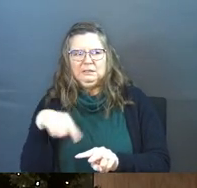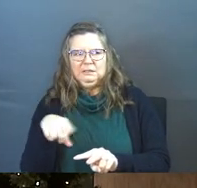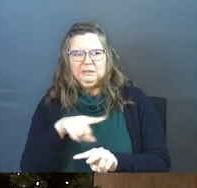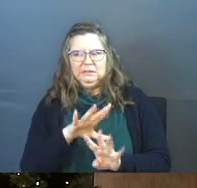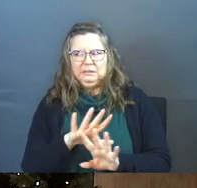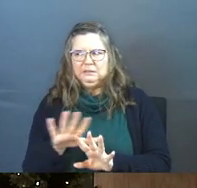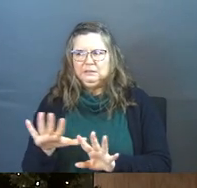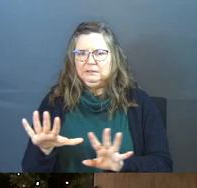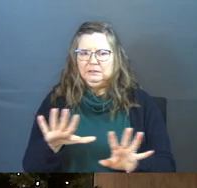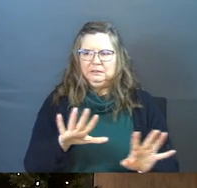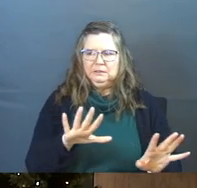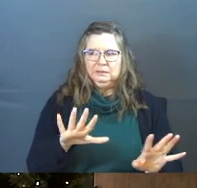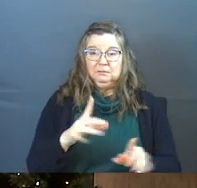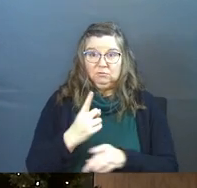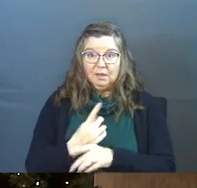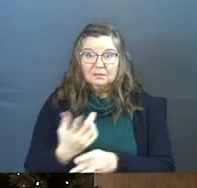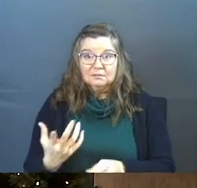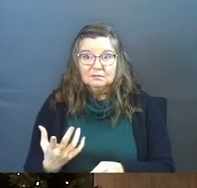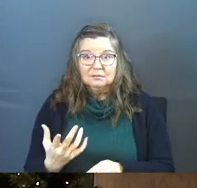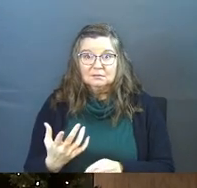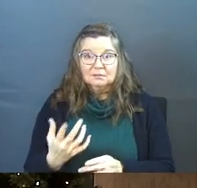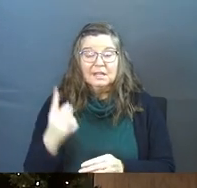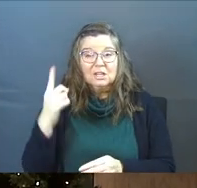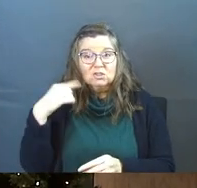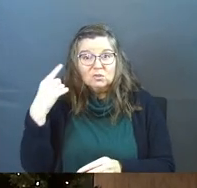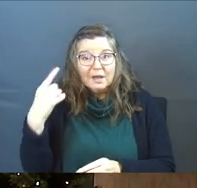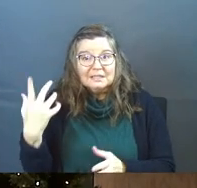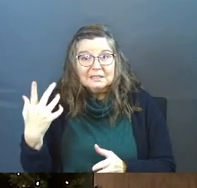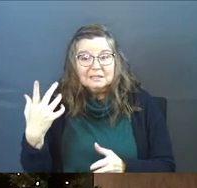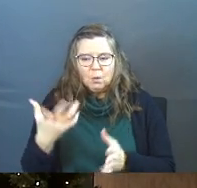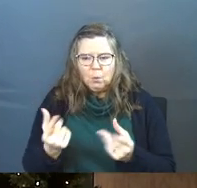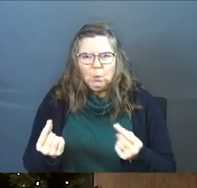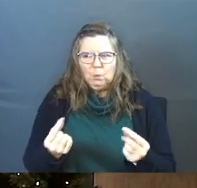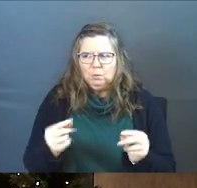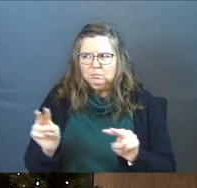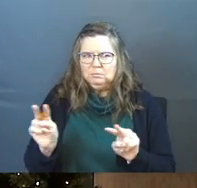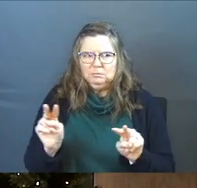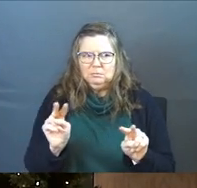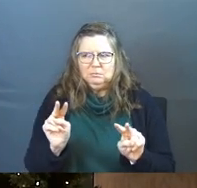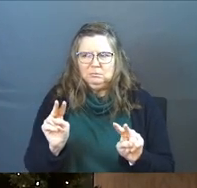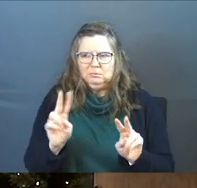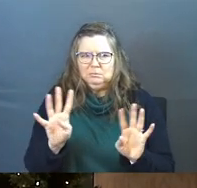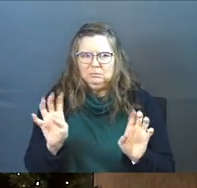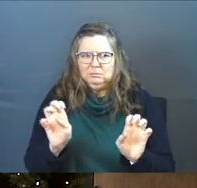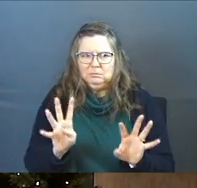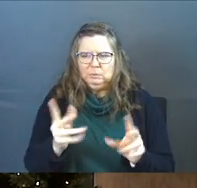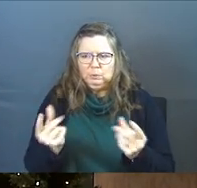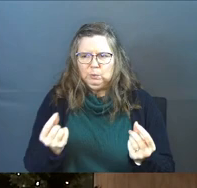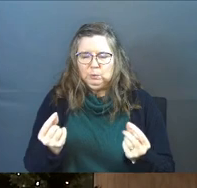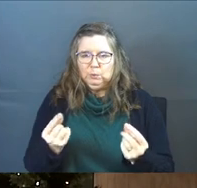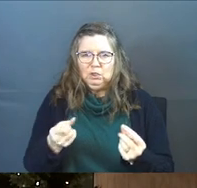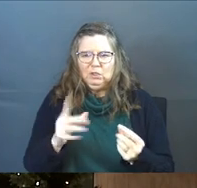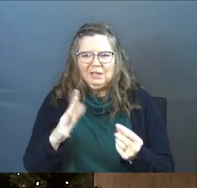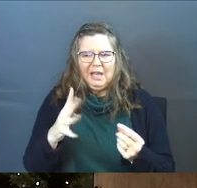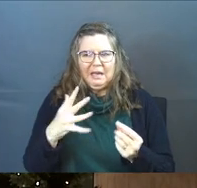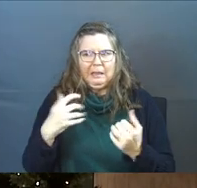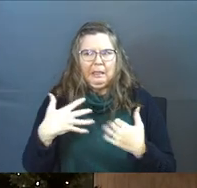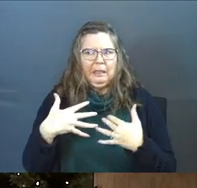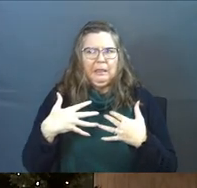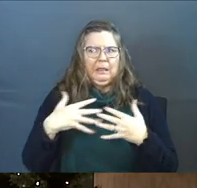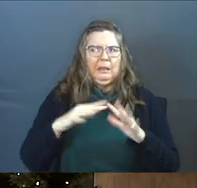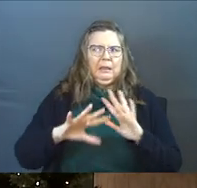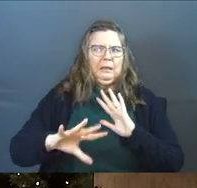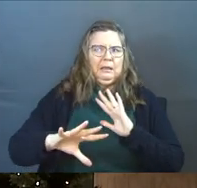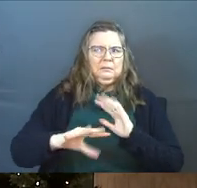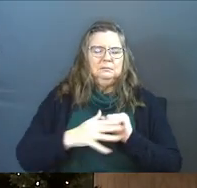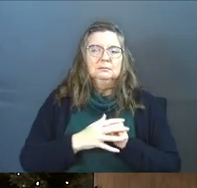crazy. Right? It's crazy. What are you doing? We don't know what you're doing. You're kind of freaking us